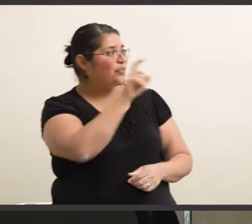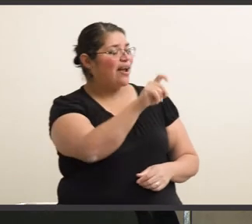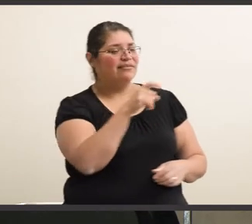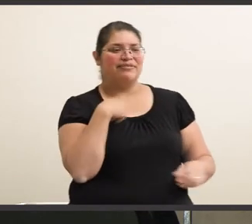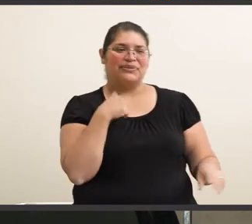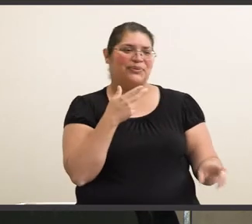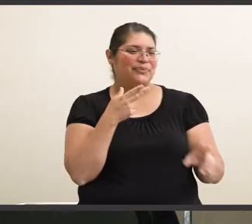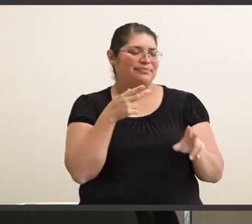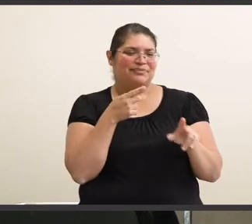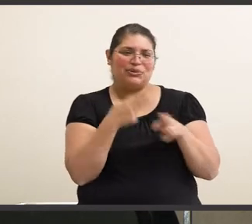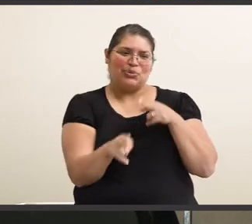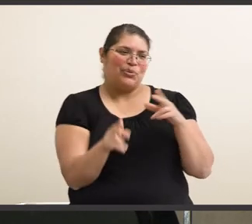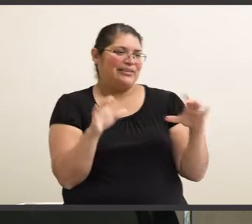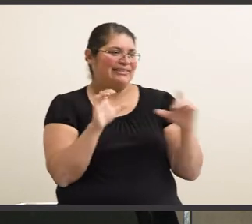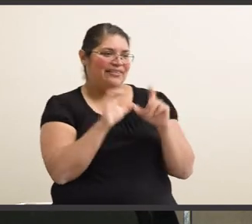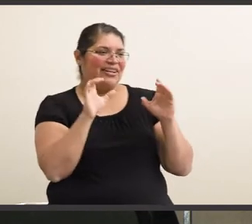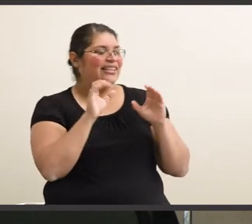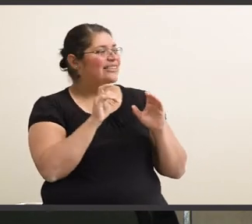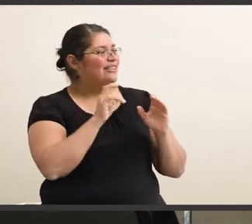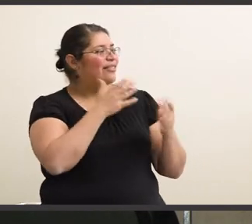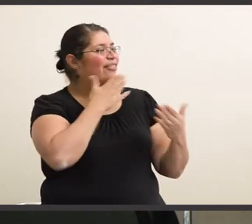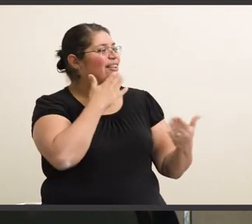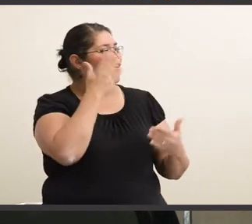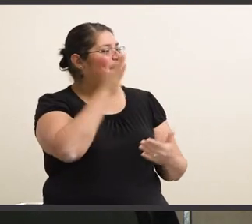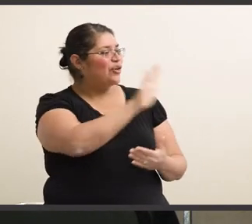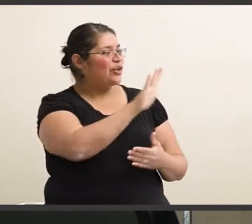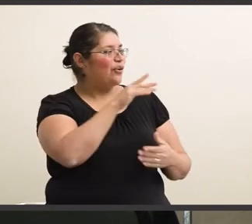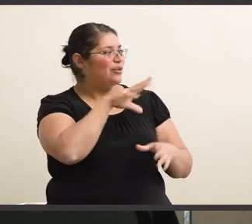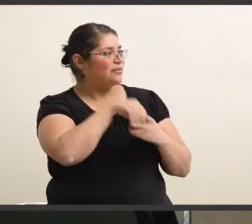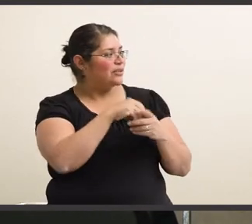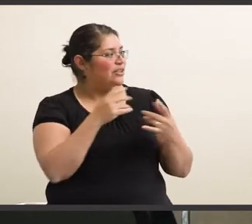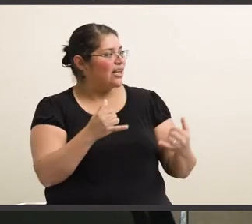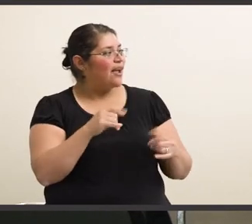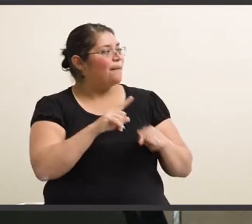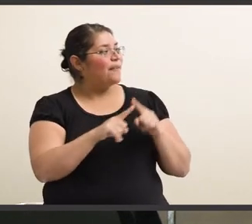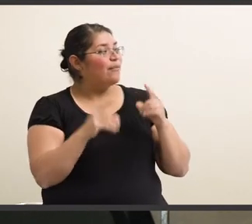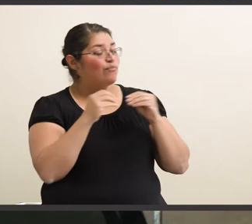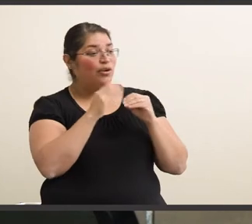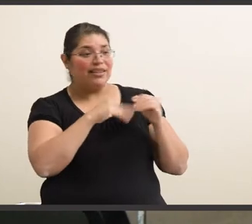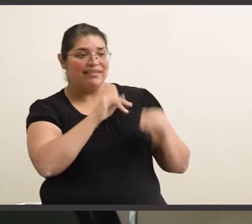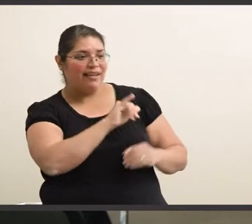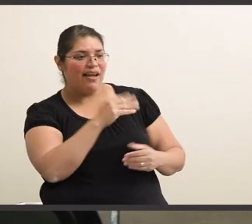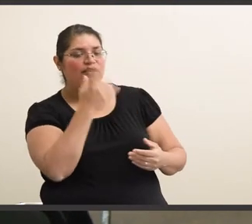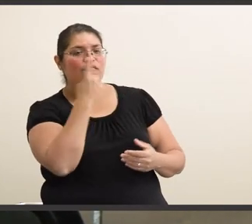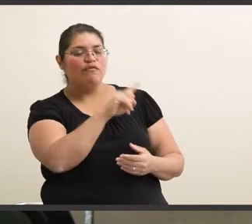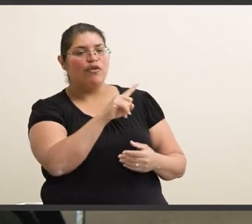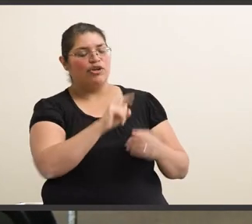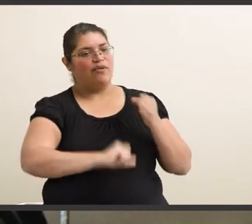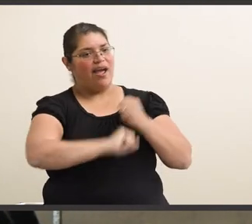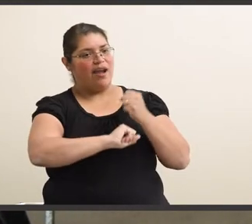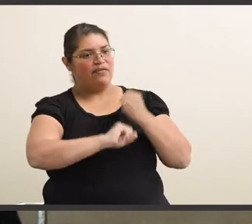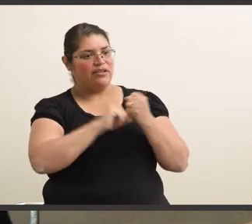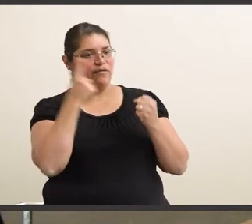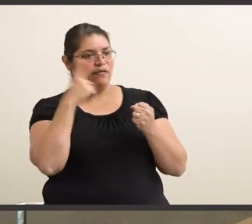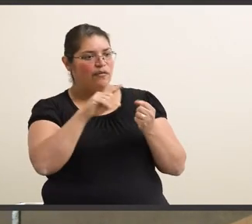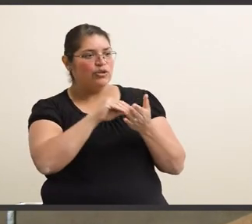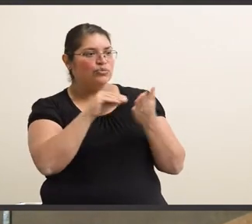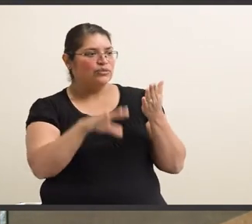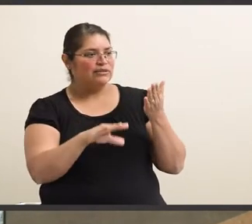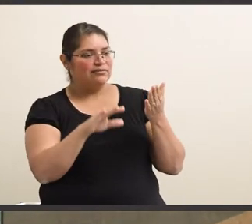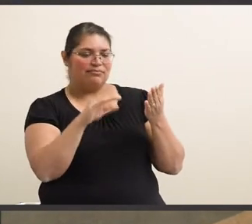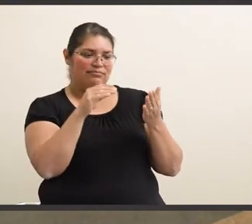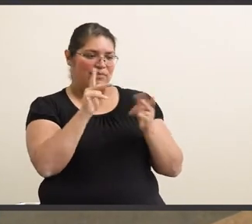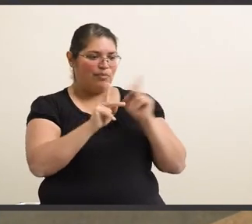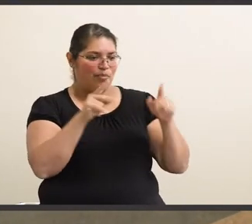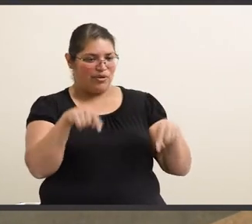a quick little certificate though. To thank you for your participation today. But, more than that, also for your advocacy for people with disabilities and